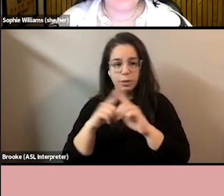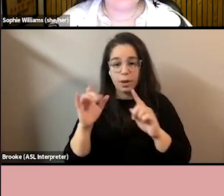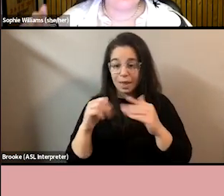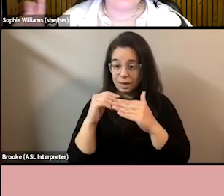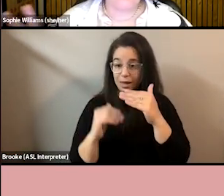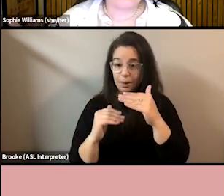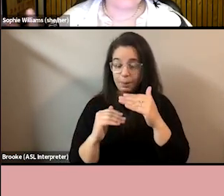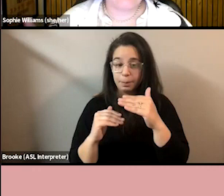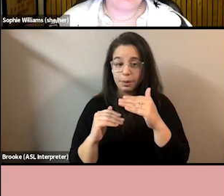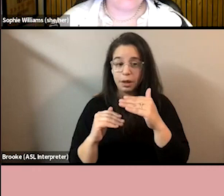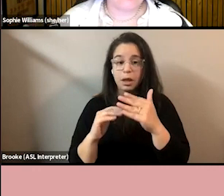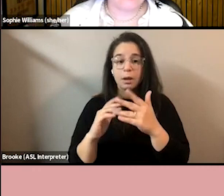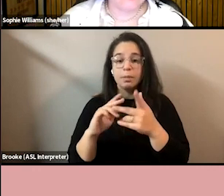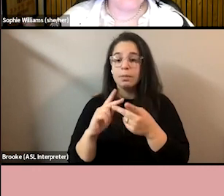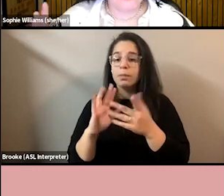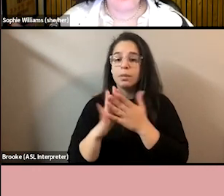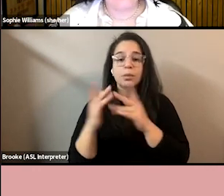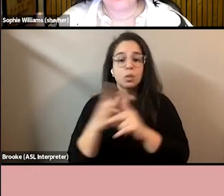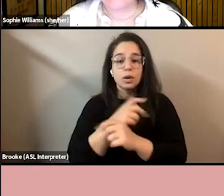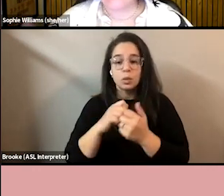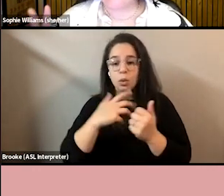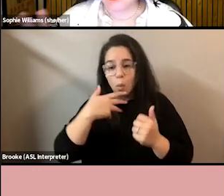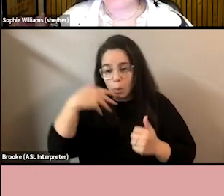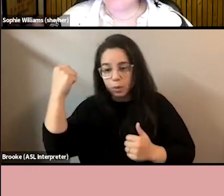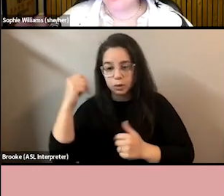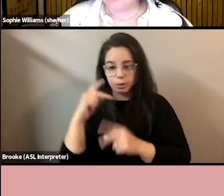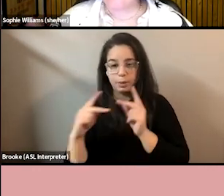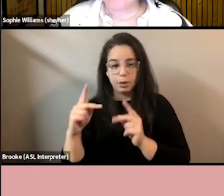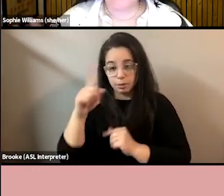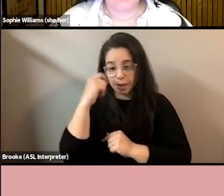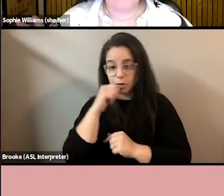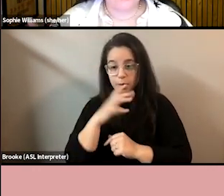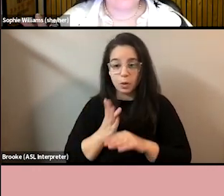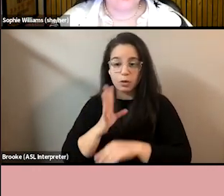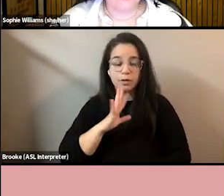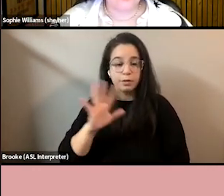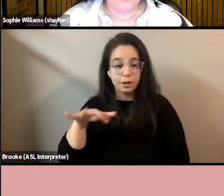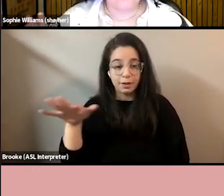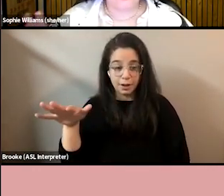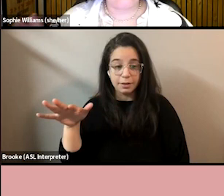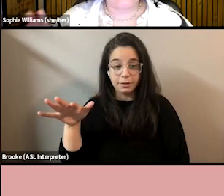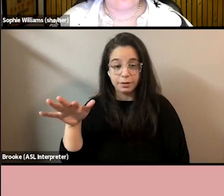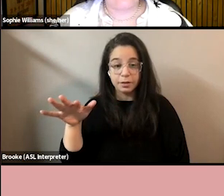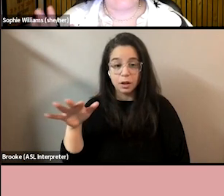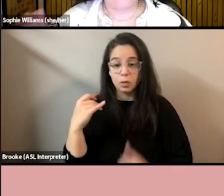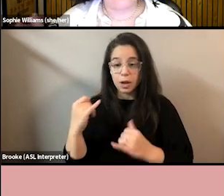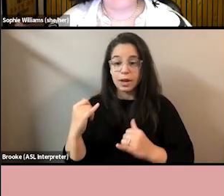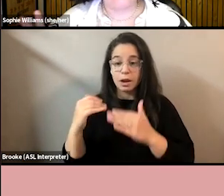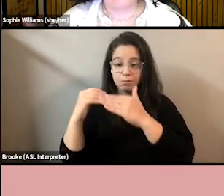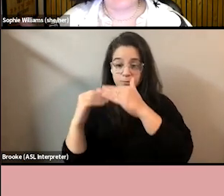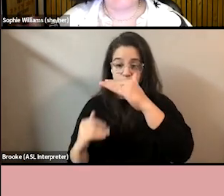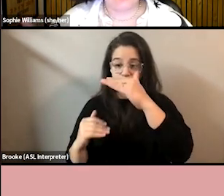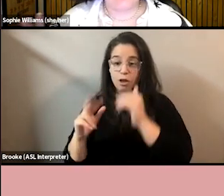actually widened with our oldest demographic. Here we can see that black women over 55 years old are currently tracking at